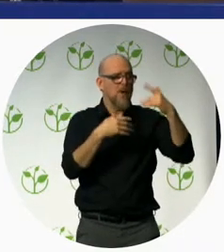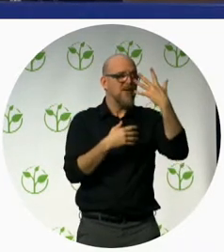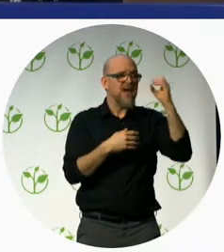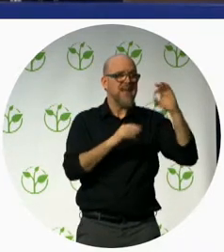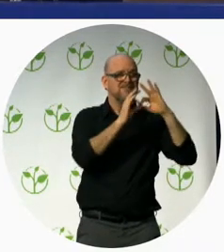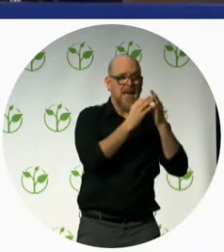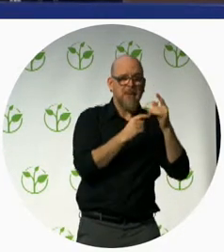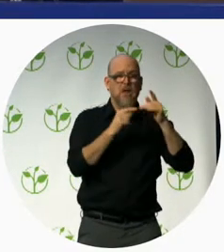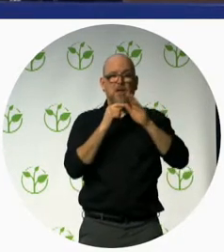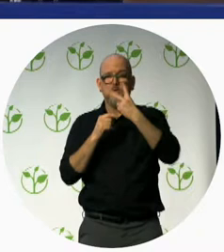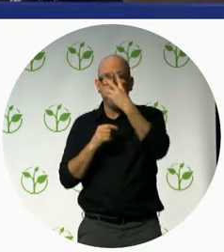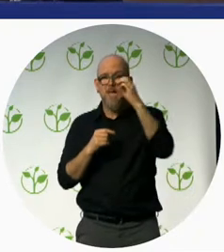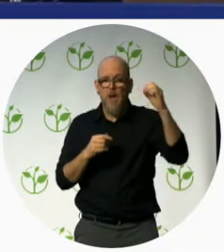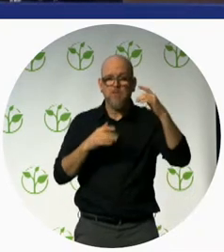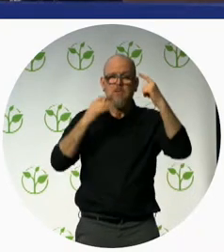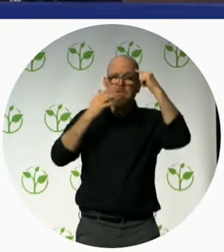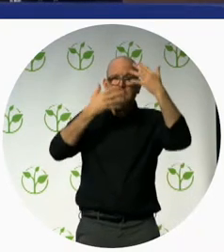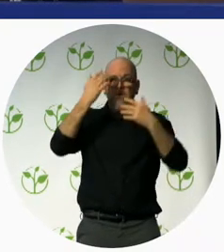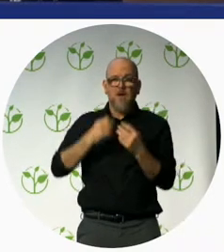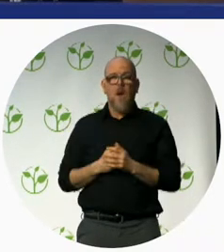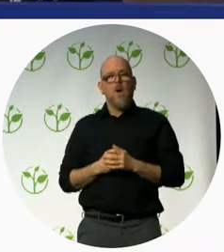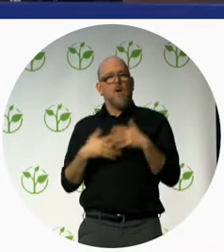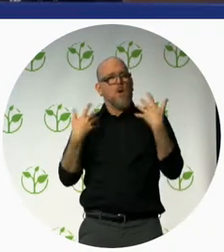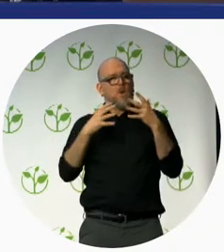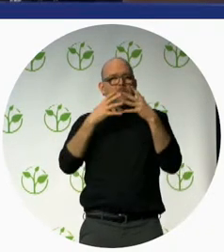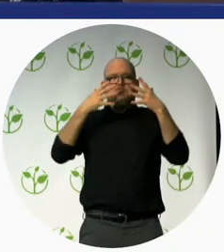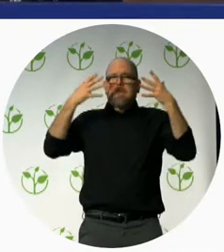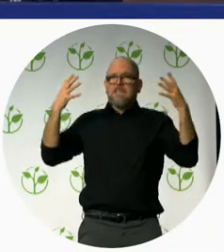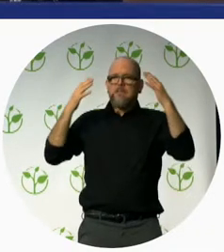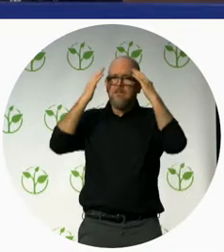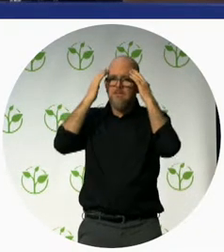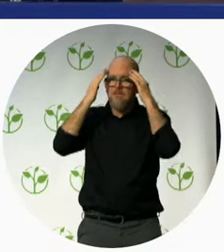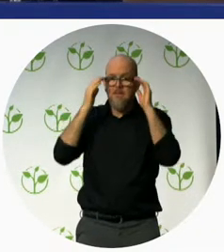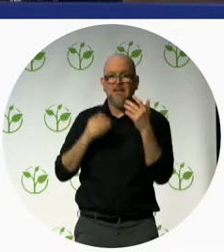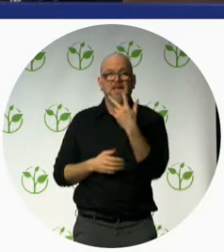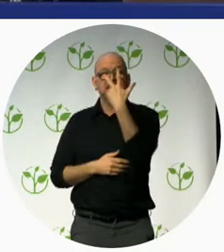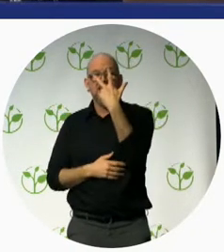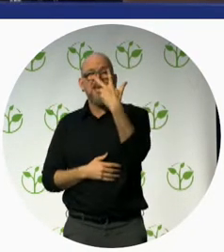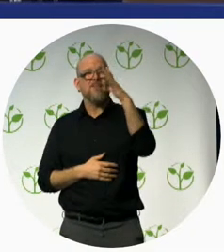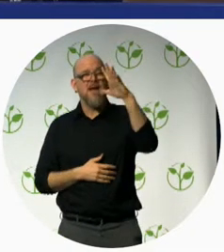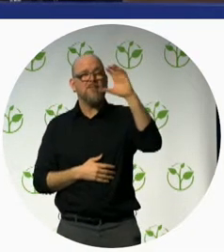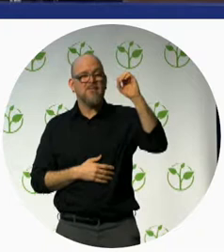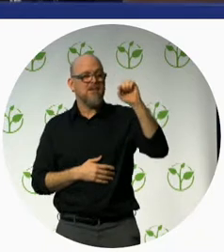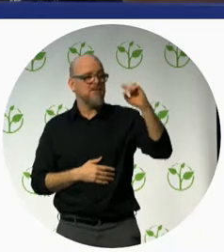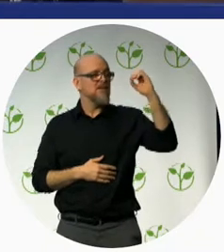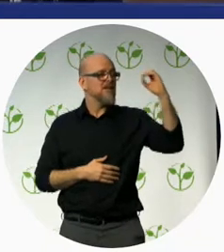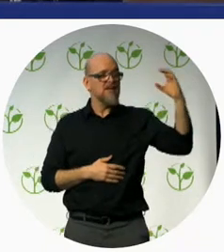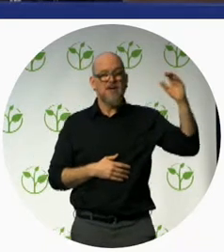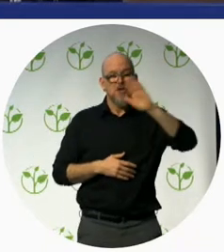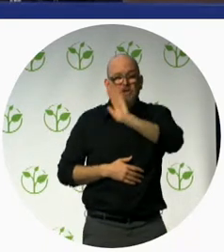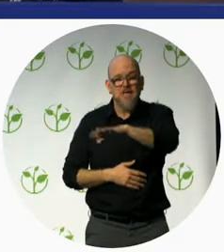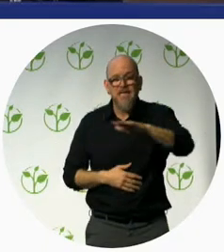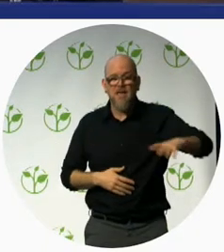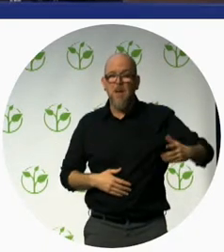we expected that over 350,000 children are there with cerebral palsy in Bangladesh